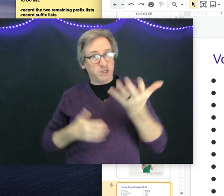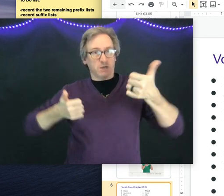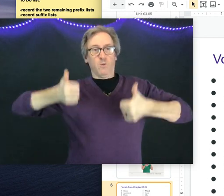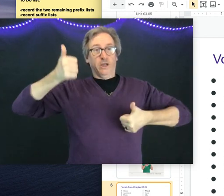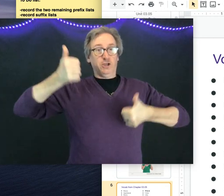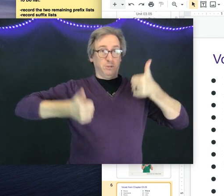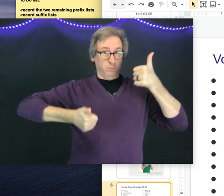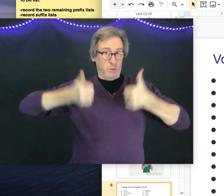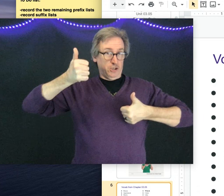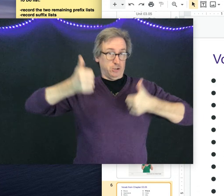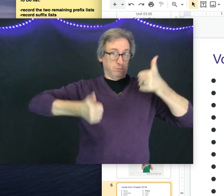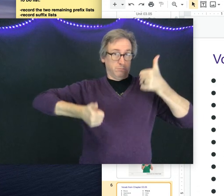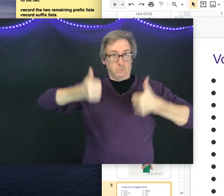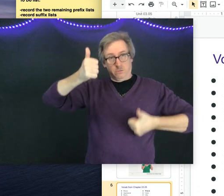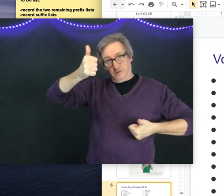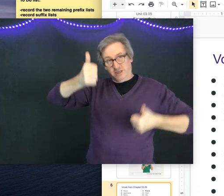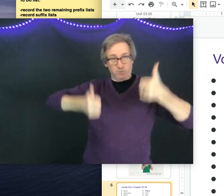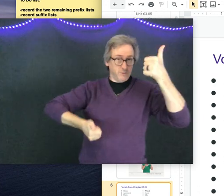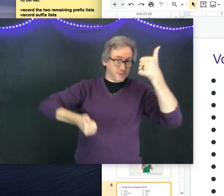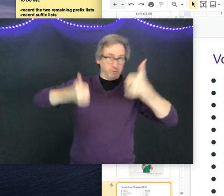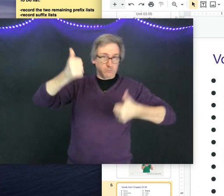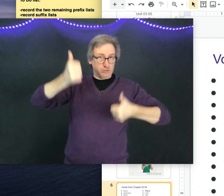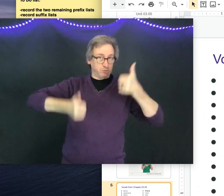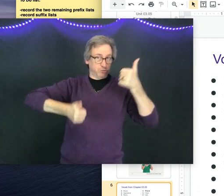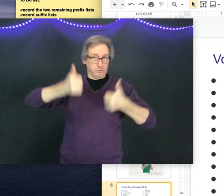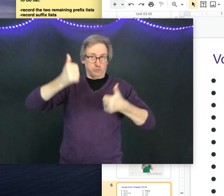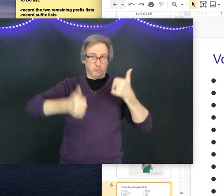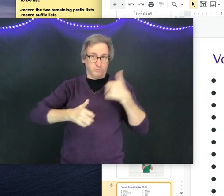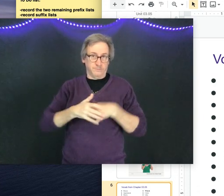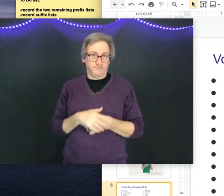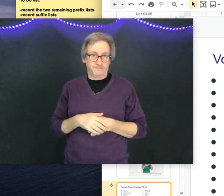We talked about which. Which? This one or this one?